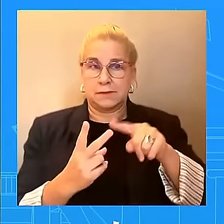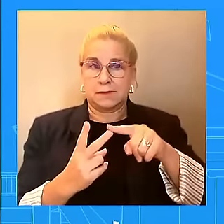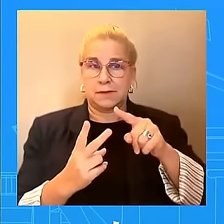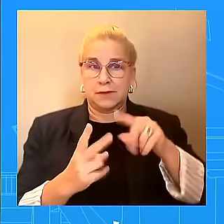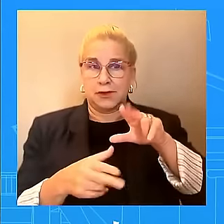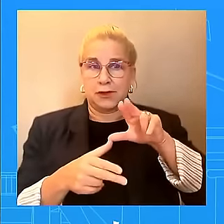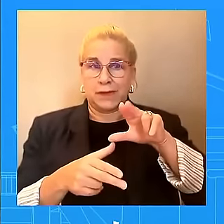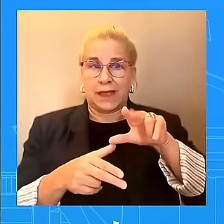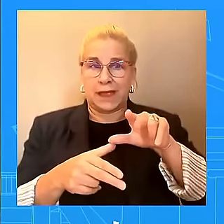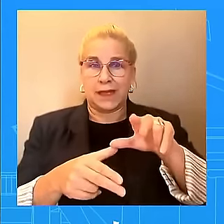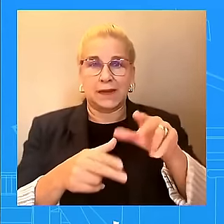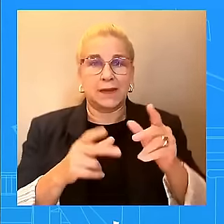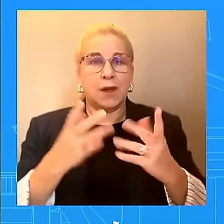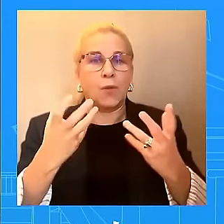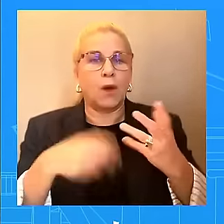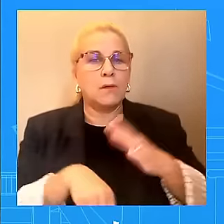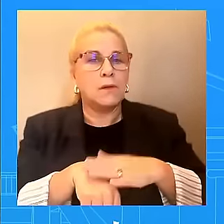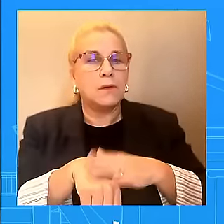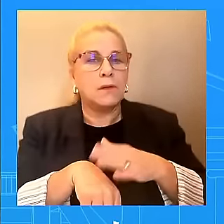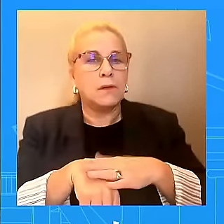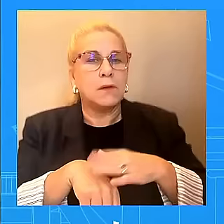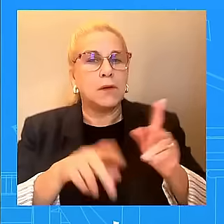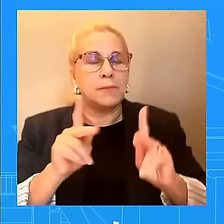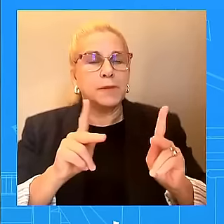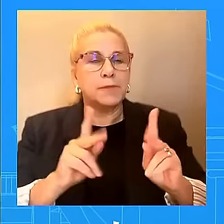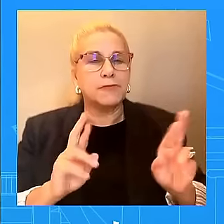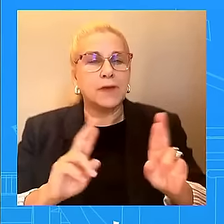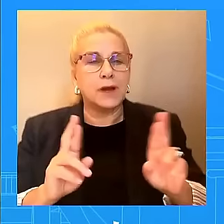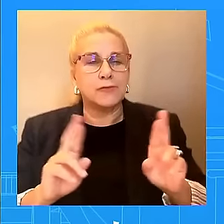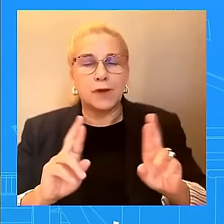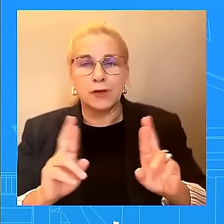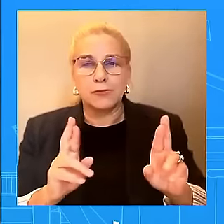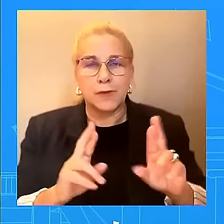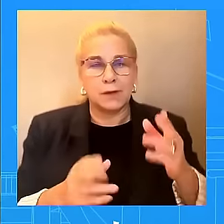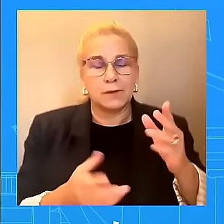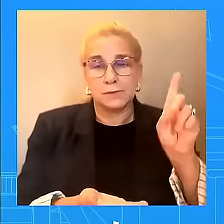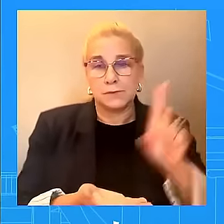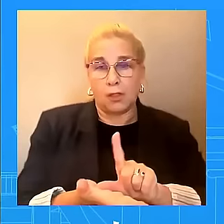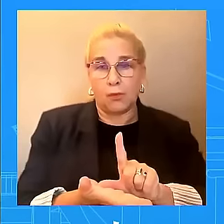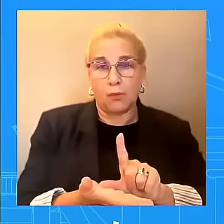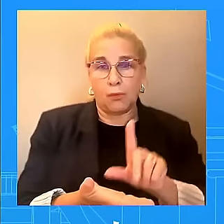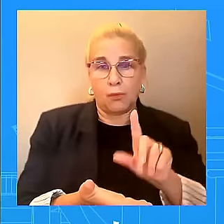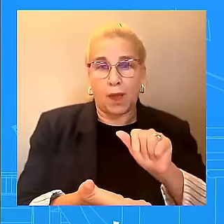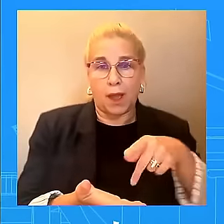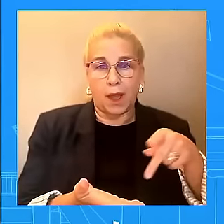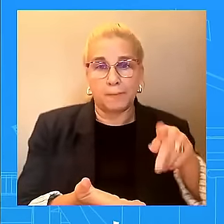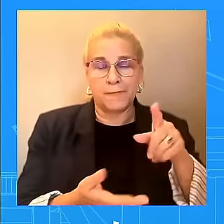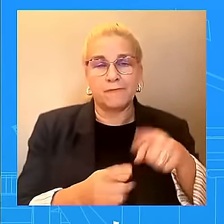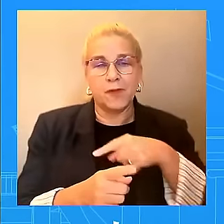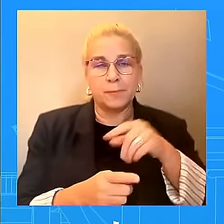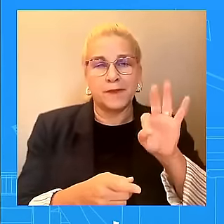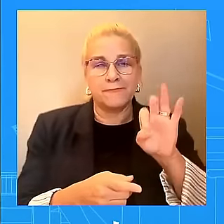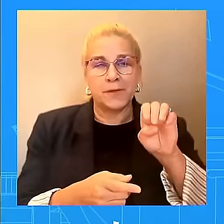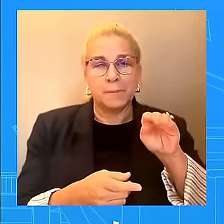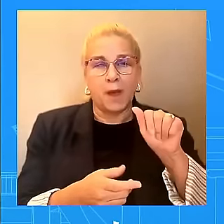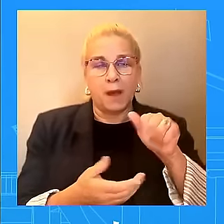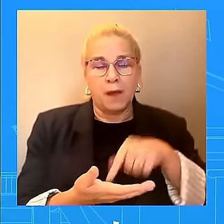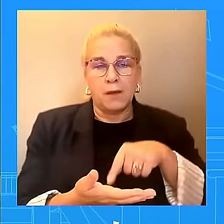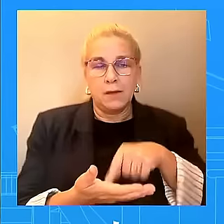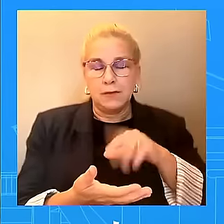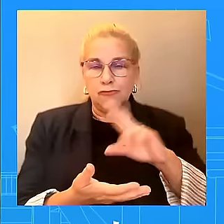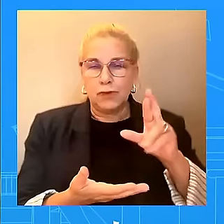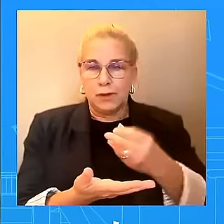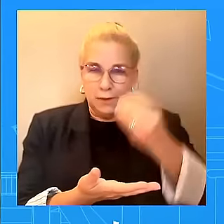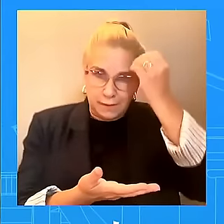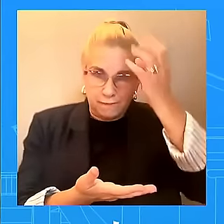download the FEMA app to make a plan today. The time is right now. Please, please, please listen to